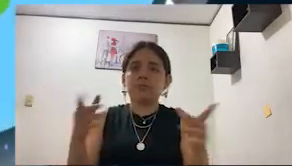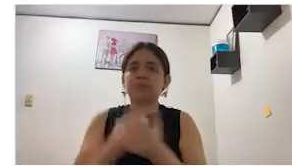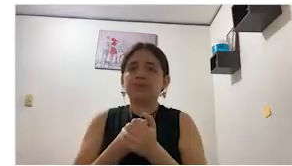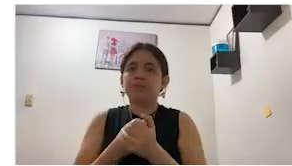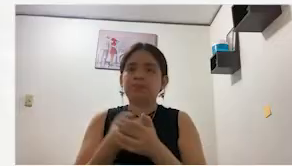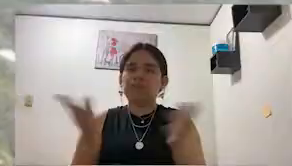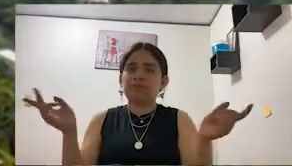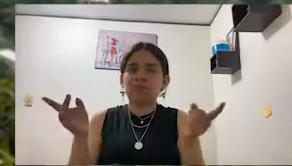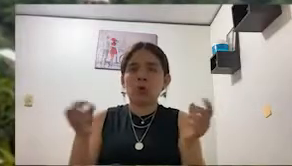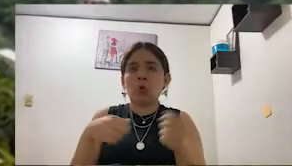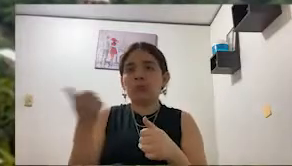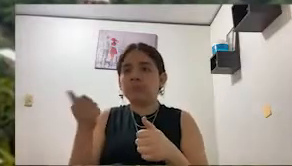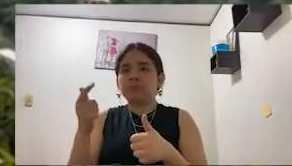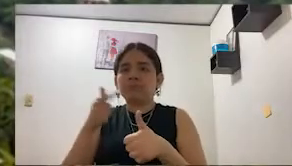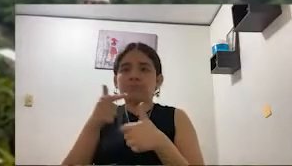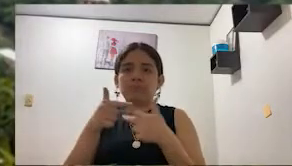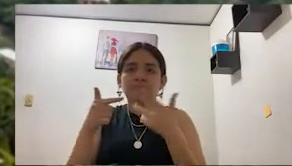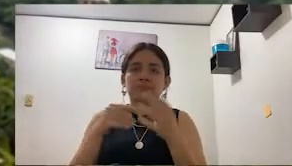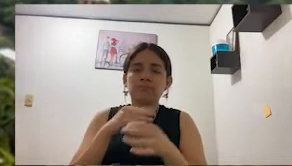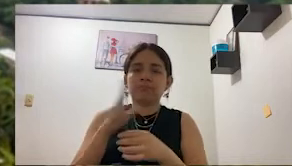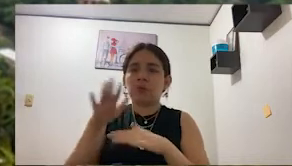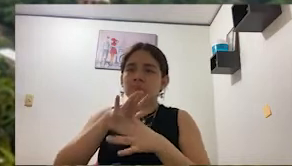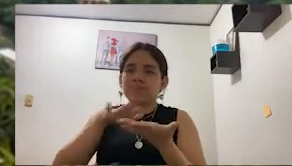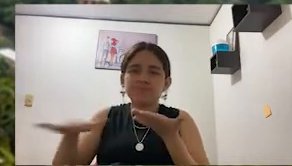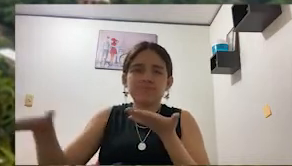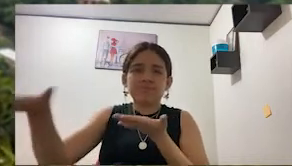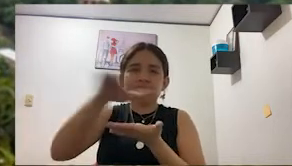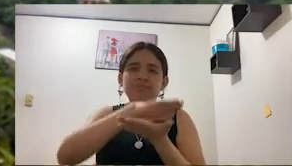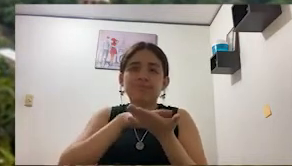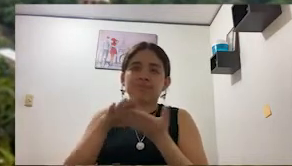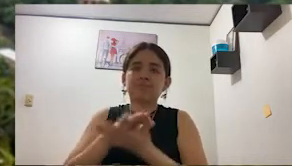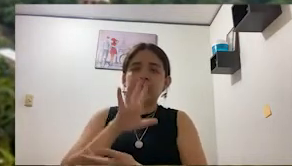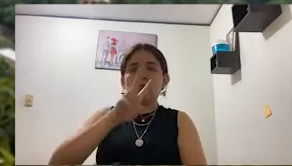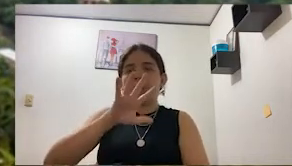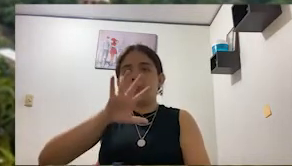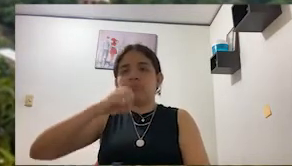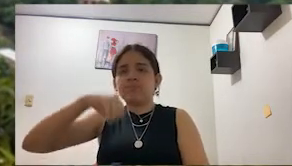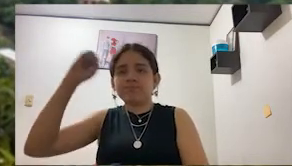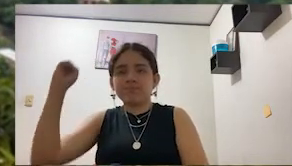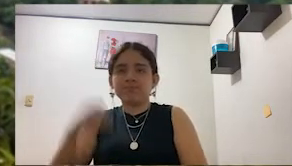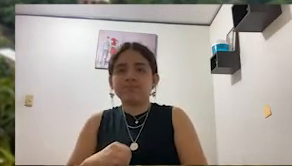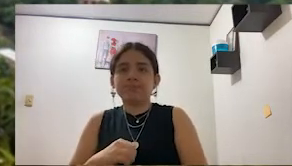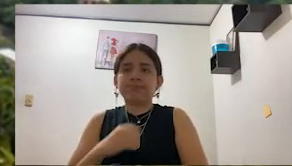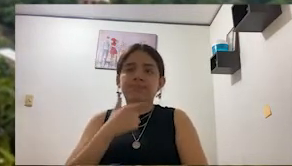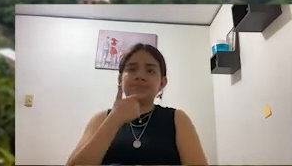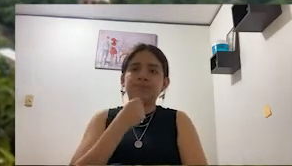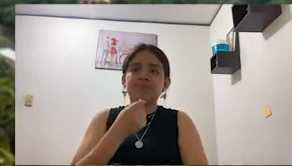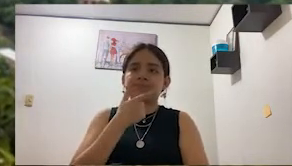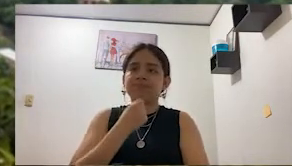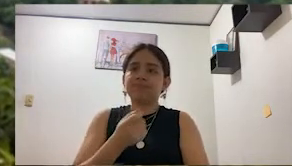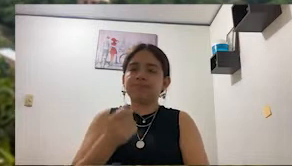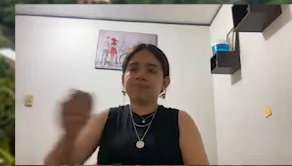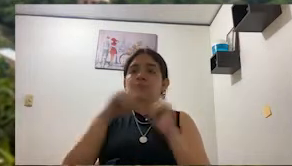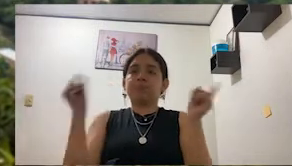daily as a result of demolitions. The city of Bogota was the first to solve the inadequate management of